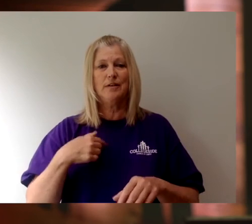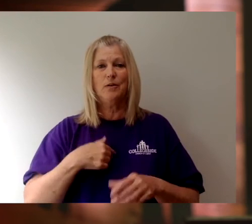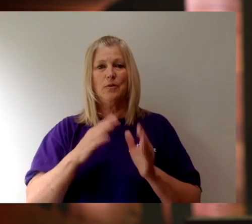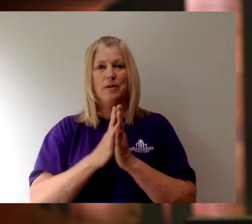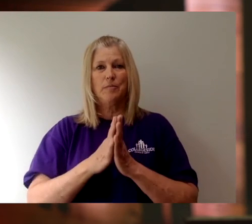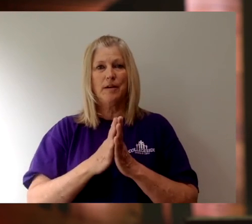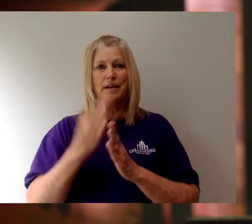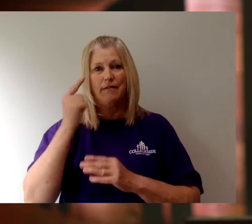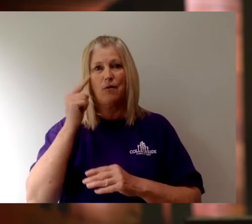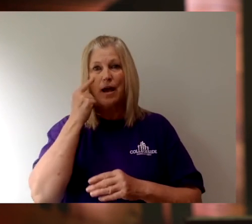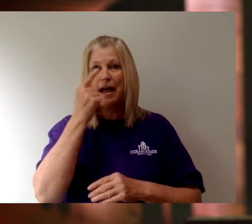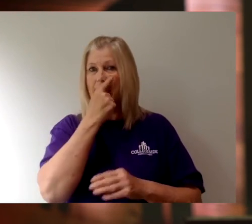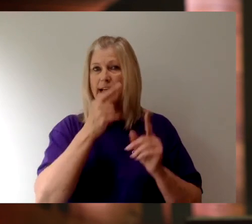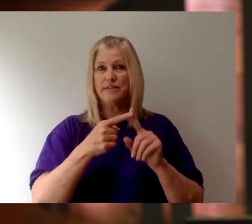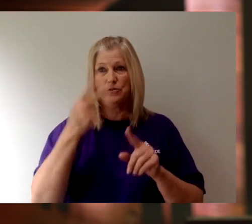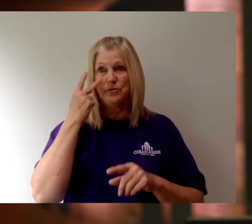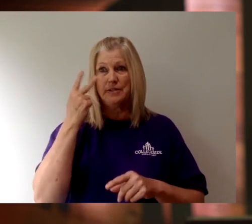We pray for eyes to see.